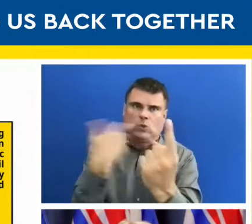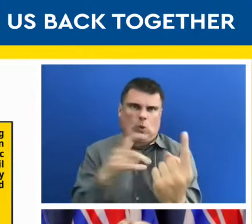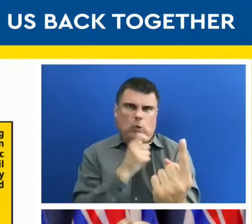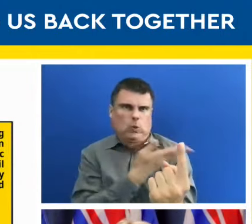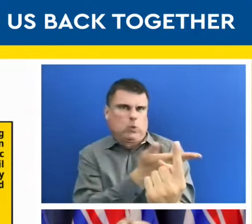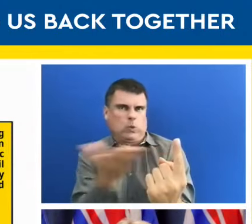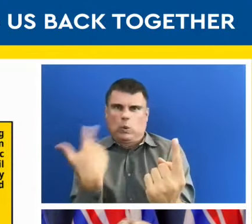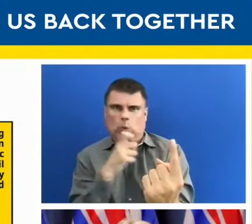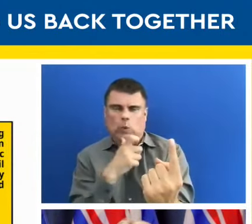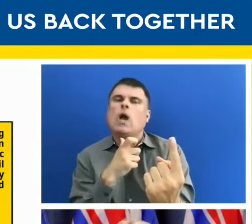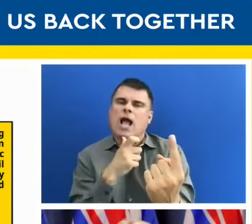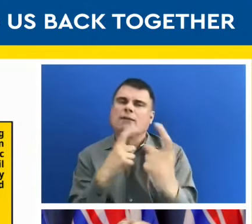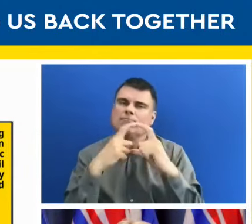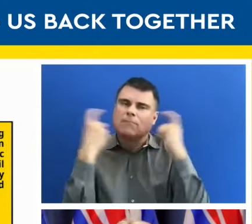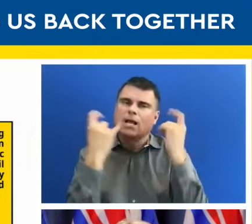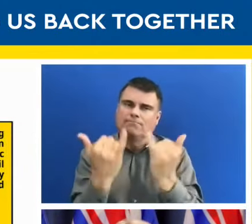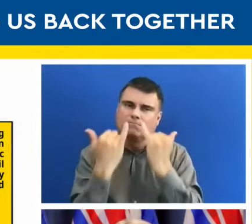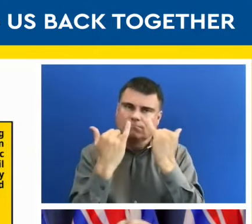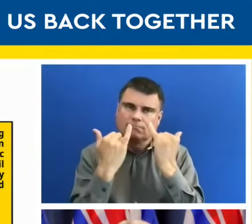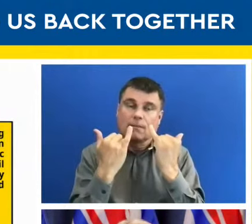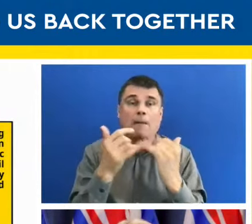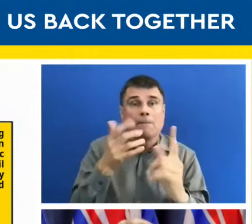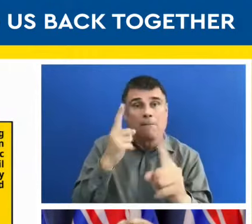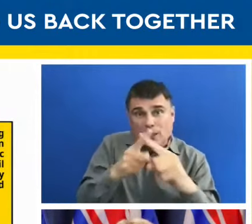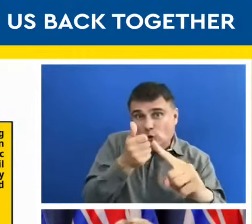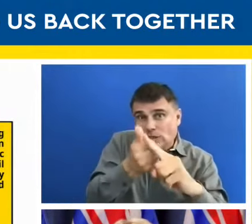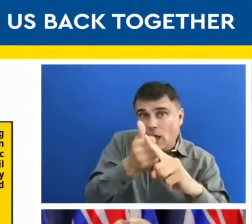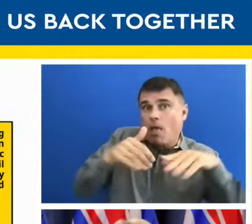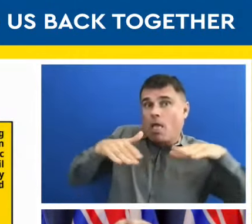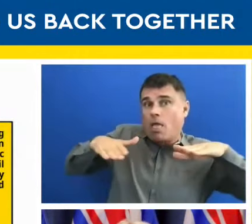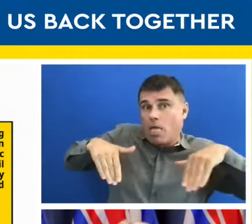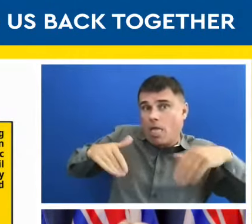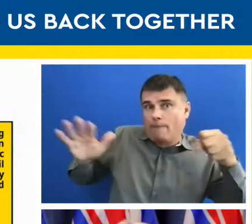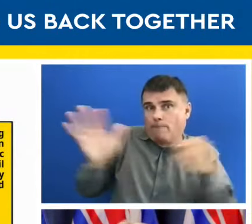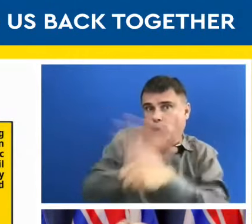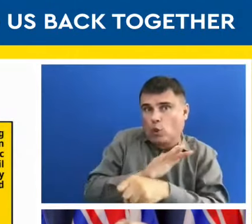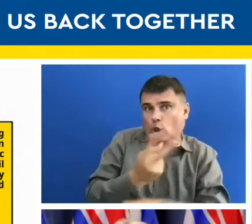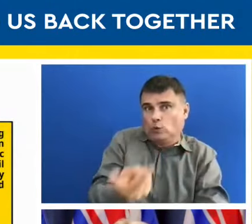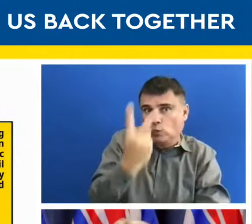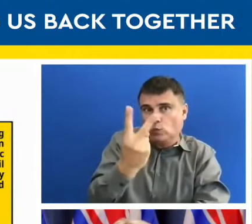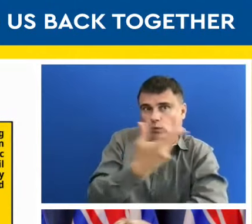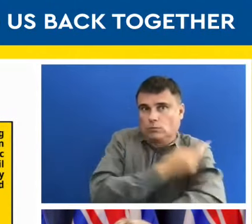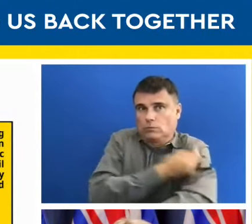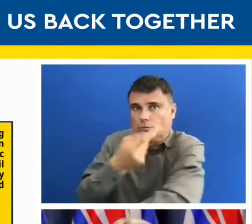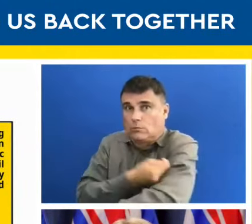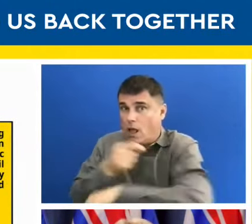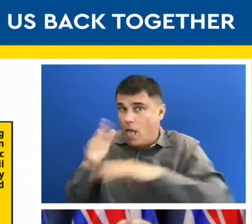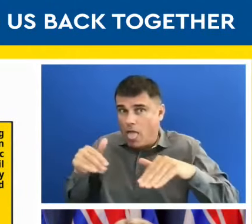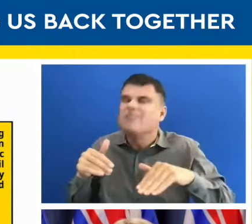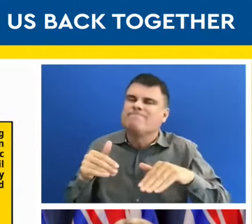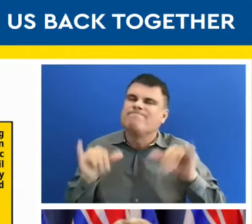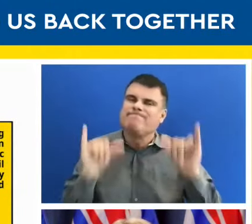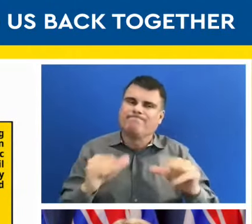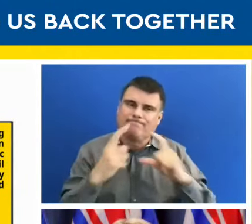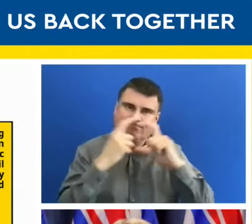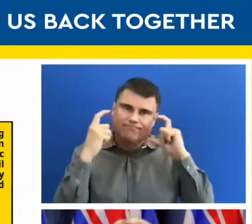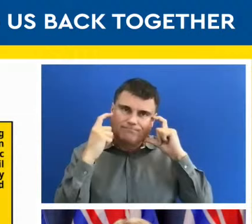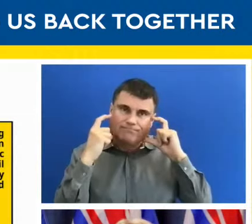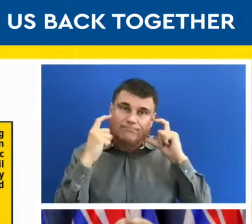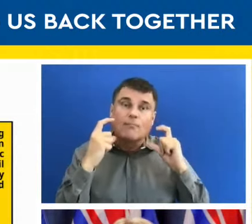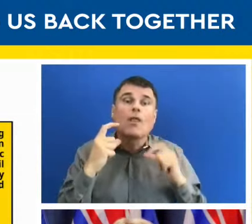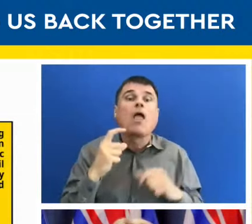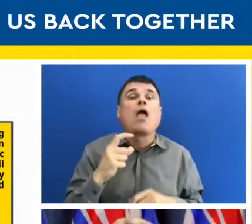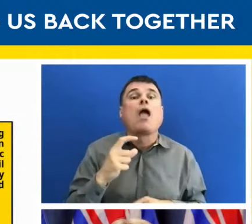not yet have been fully protected. Some people may also continue to choose to wear masks and that's all around we okay.